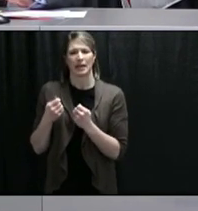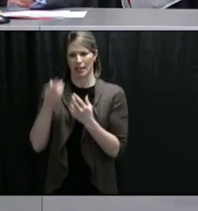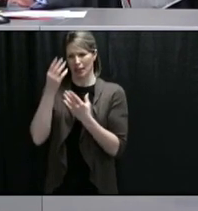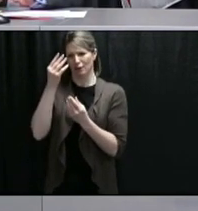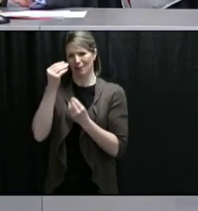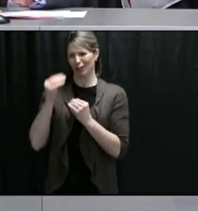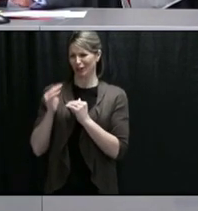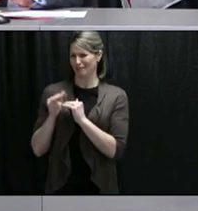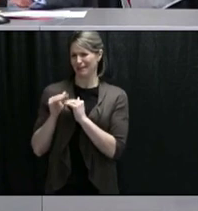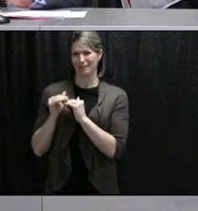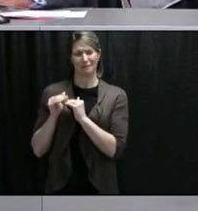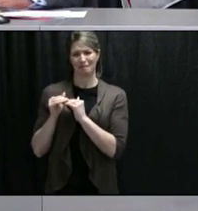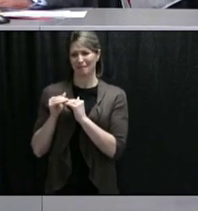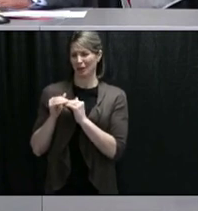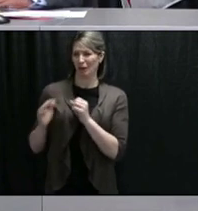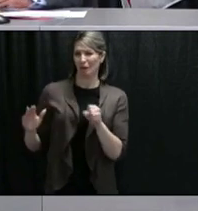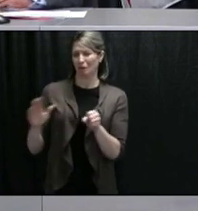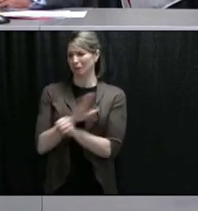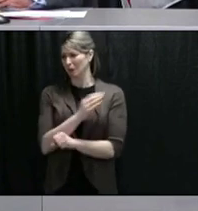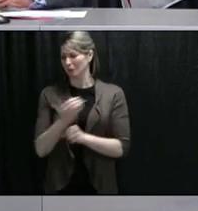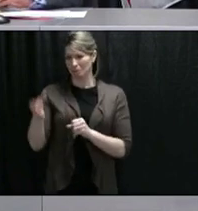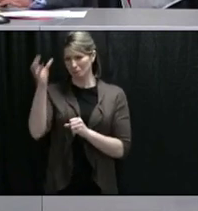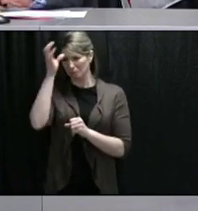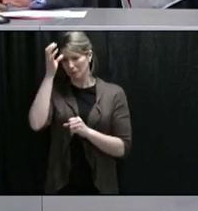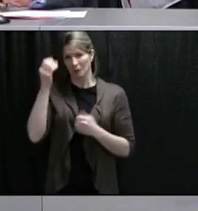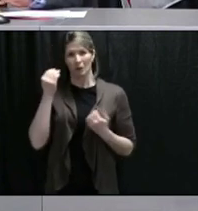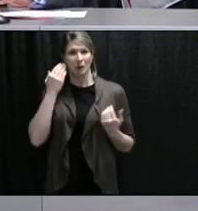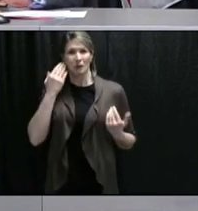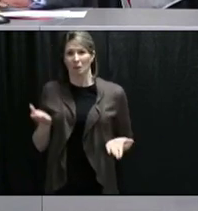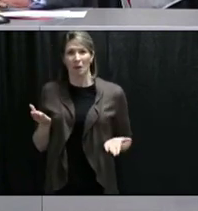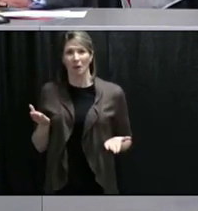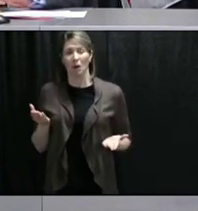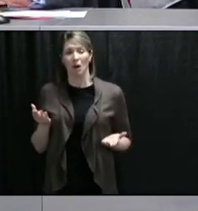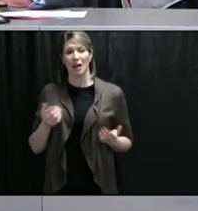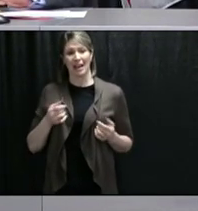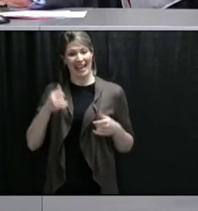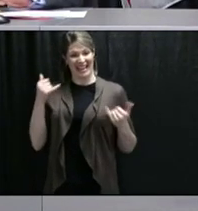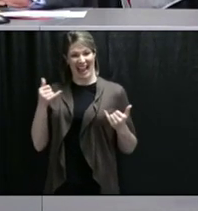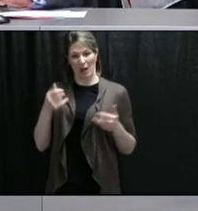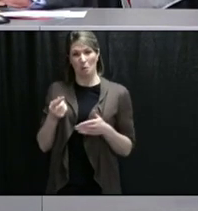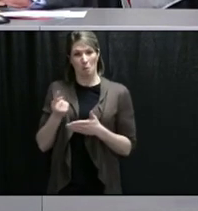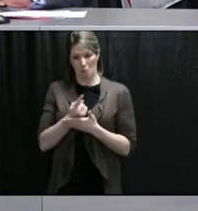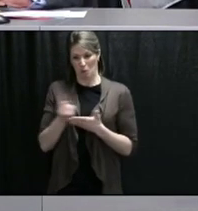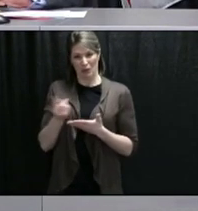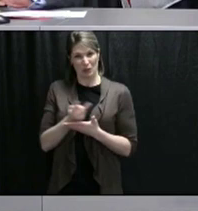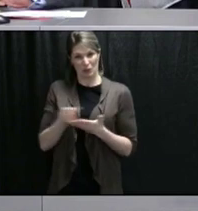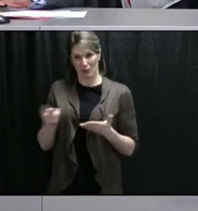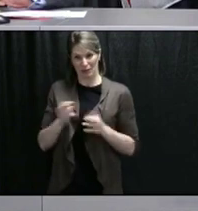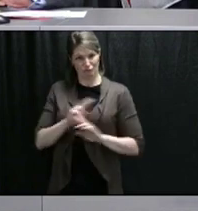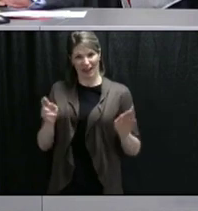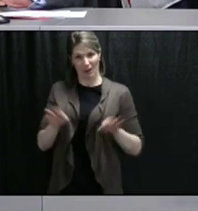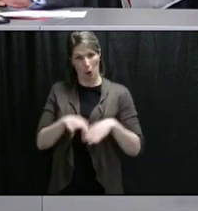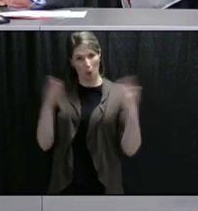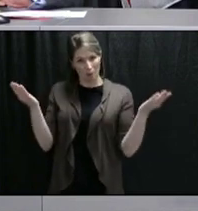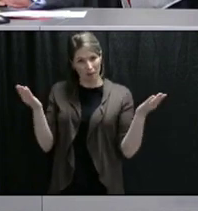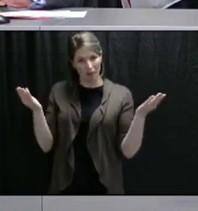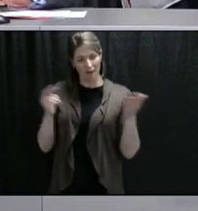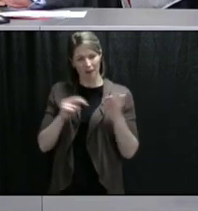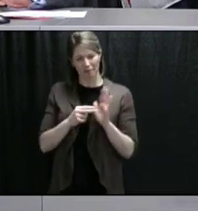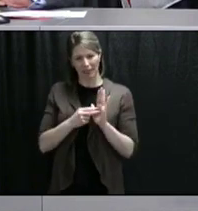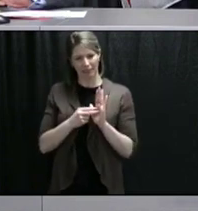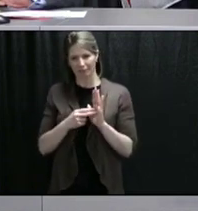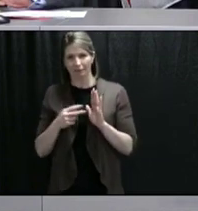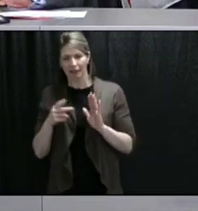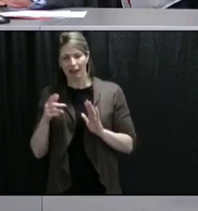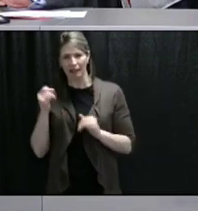a couple weeks away from the fishery opening. Shouldn't there be more preparation? And won't that lack of clarity have an impact on health outcomes for